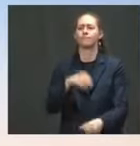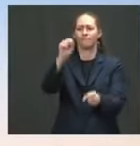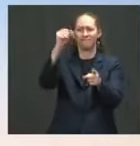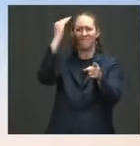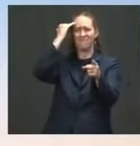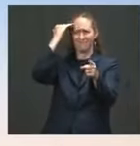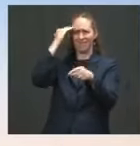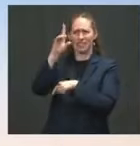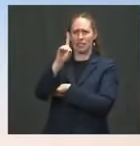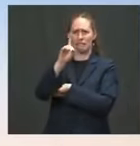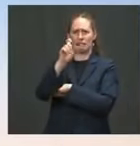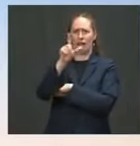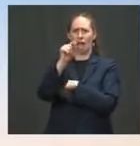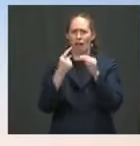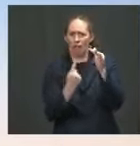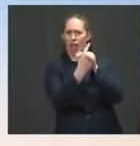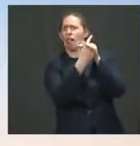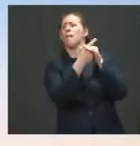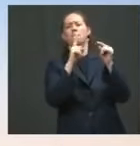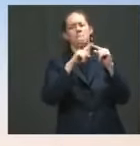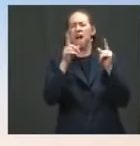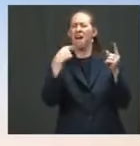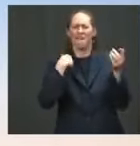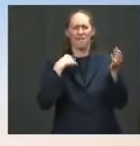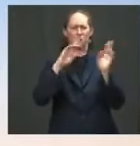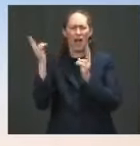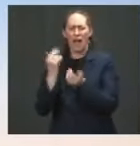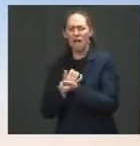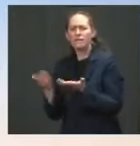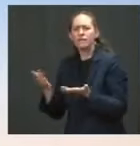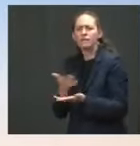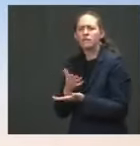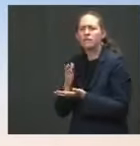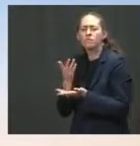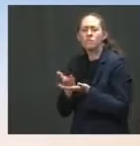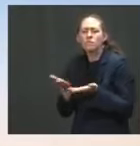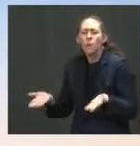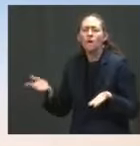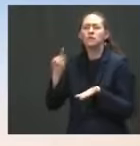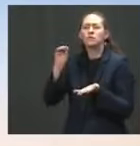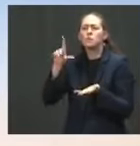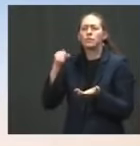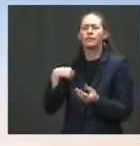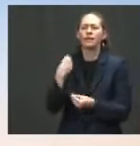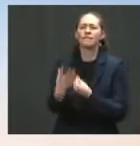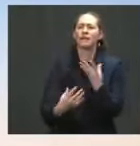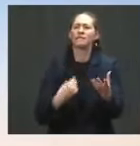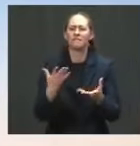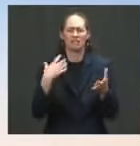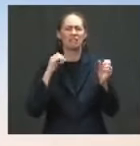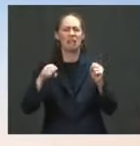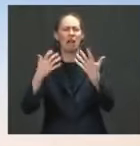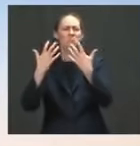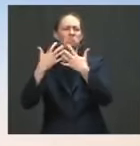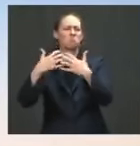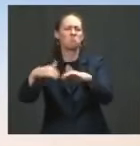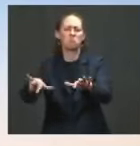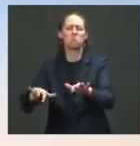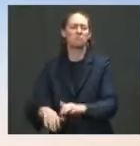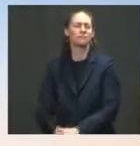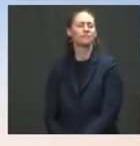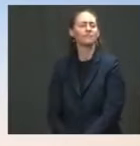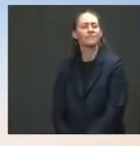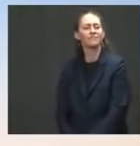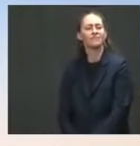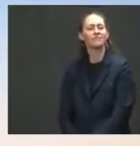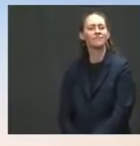tools, we have the resources, and we have the experience of what worked last year to get it done safely. But what about states that are, say, prohibiting school districts